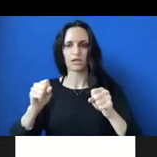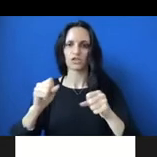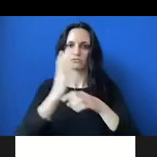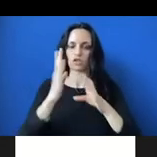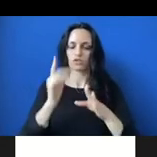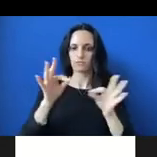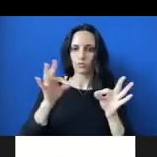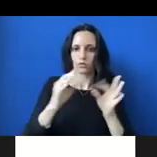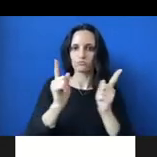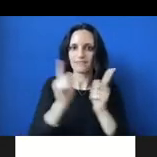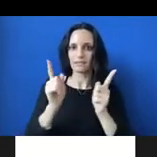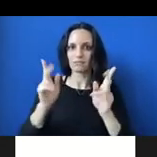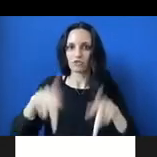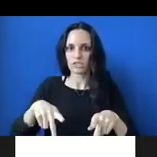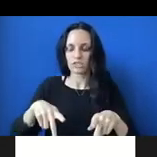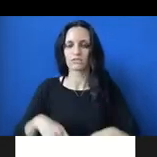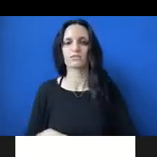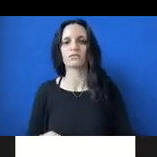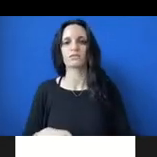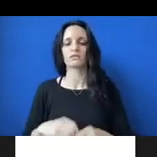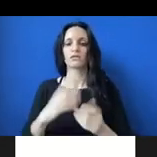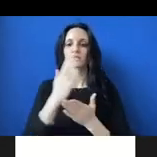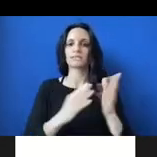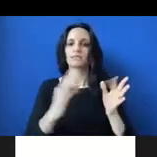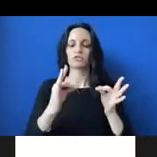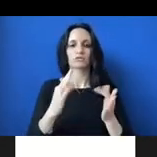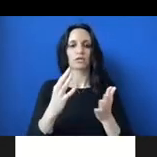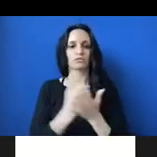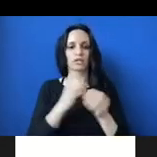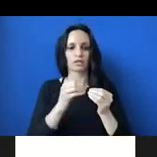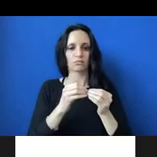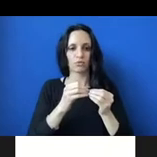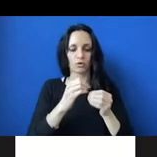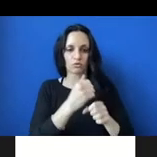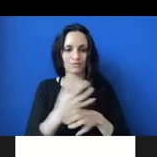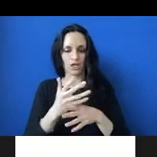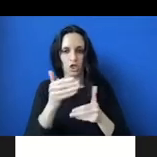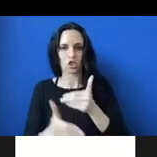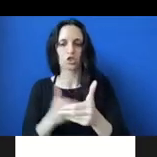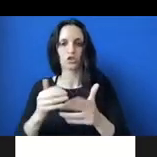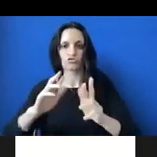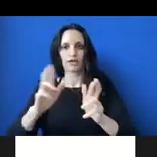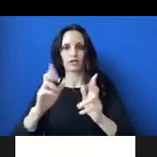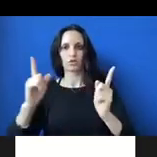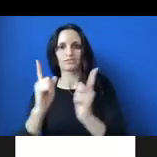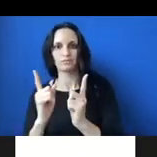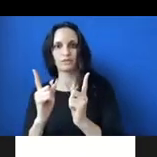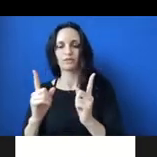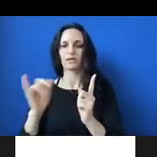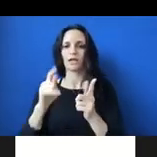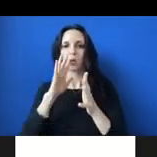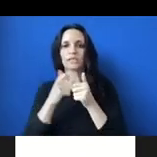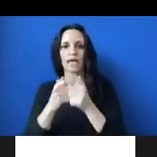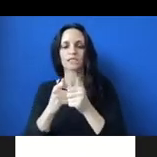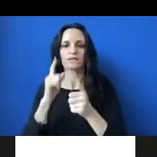person. Um, some had described taking more preliminary steps before planning to meet in close proximity, like texting or messaging for